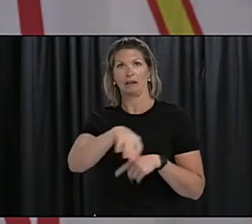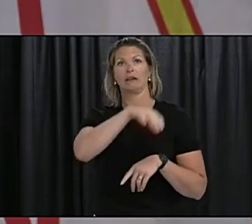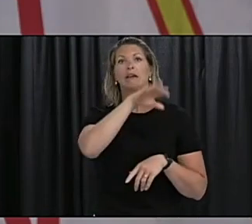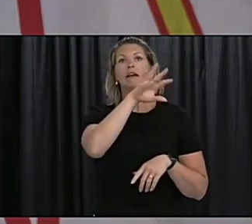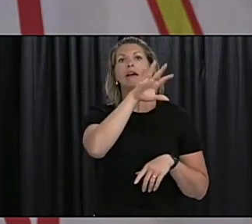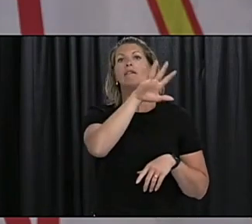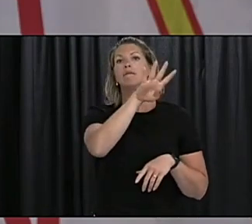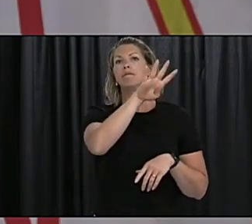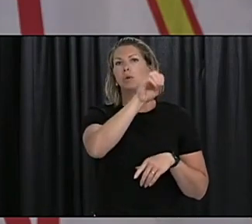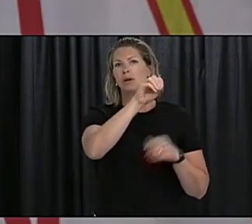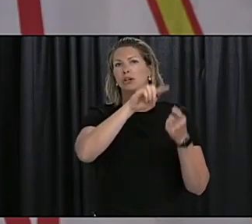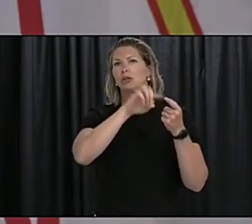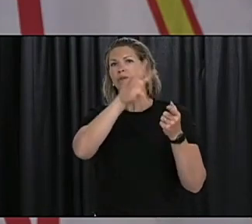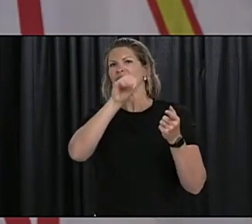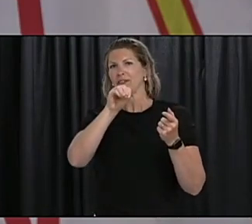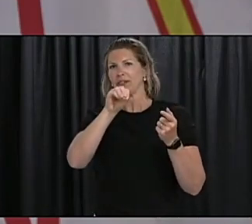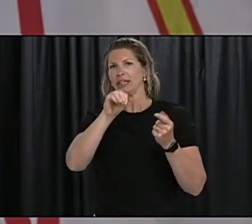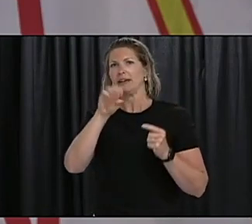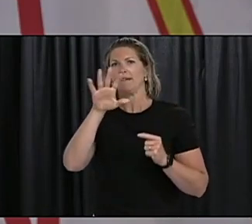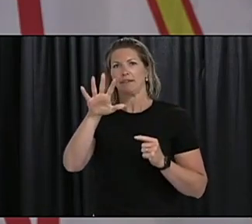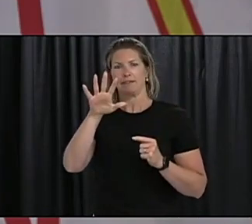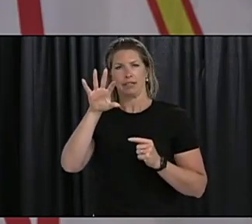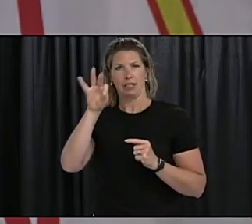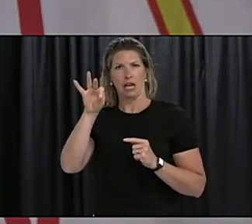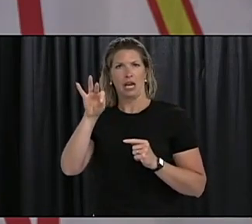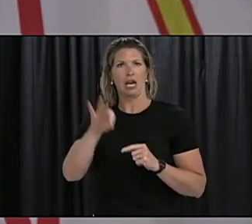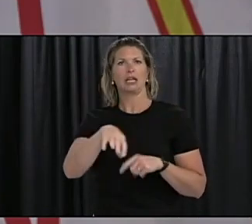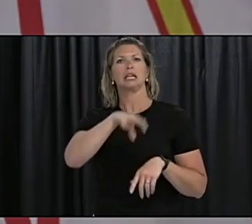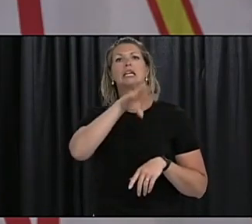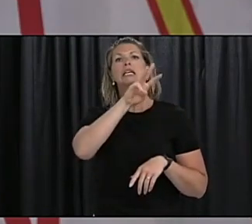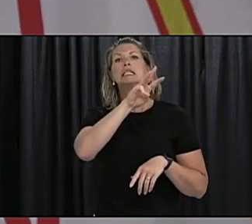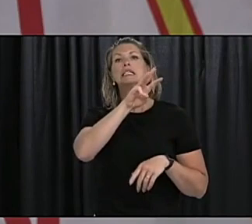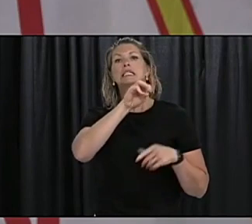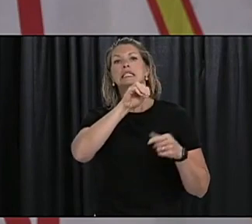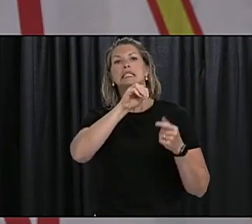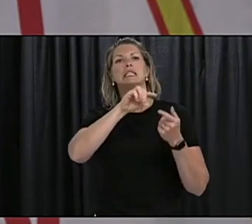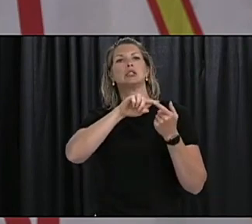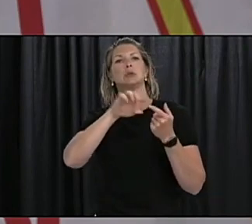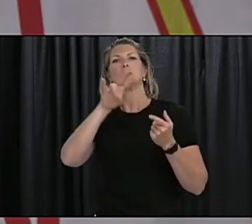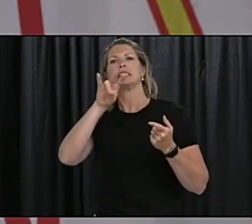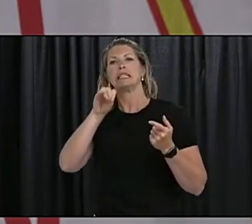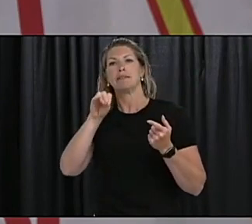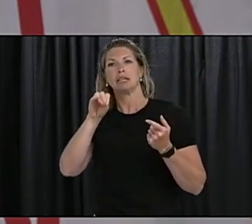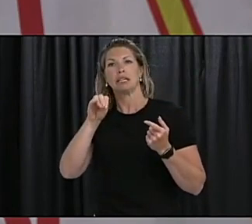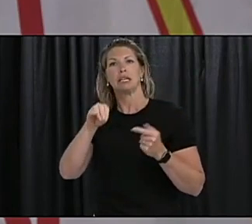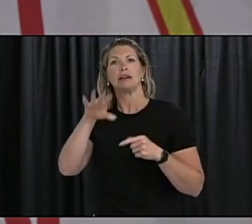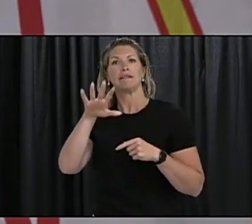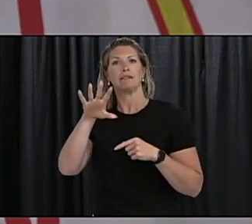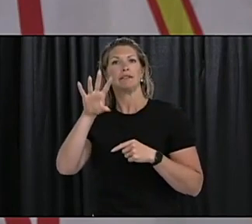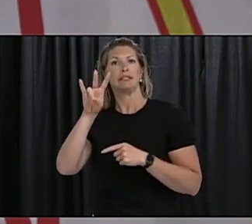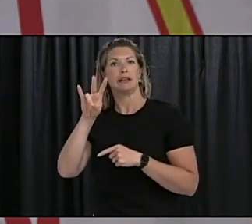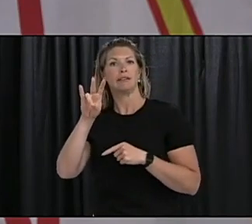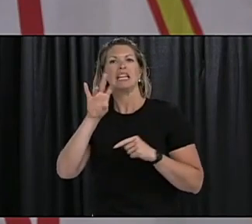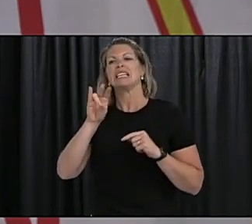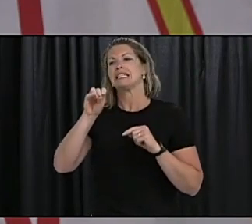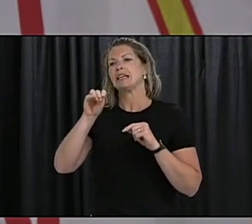between 50 and 59, 57 between 60 and 69, and 47 who are 70 and above.